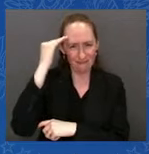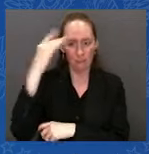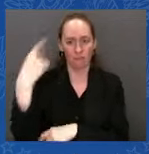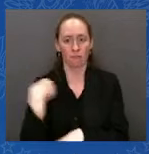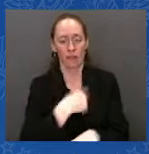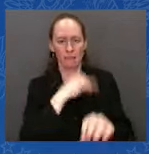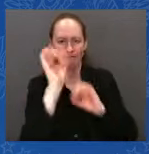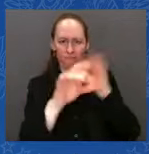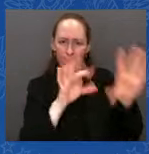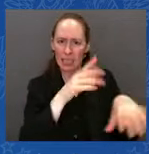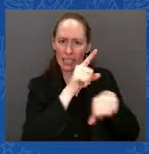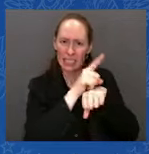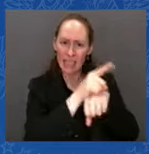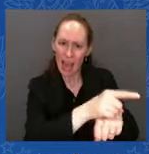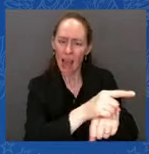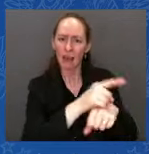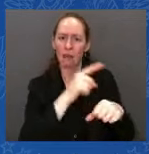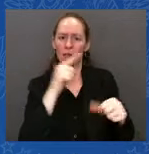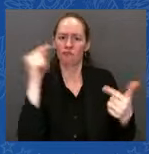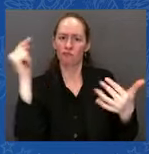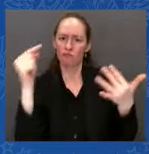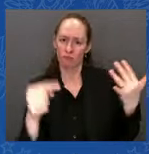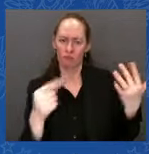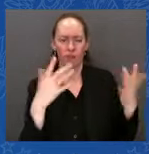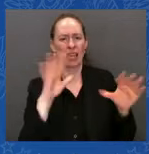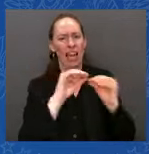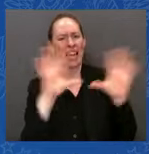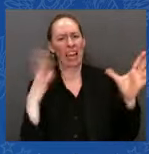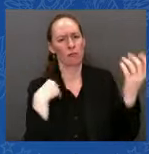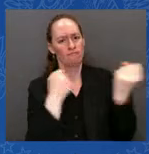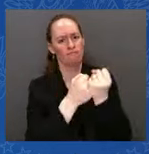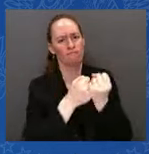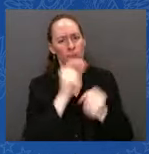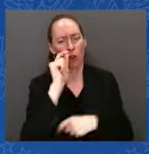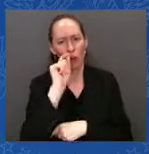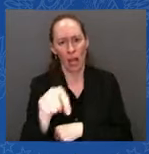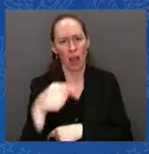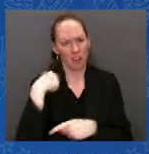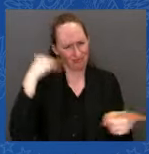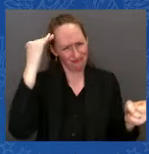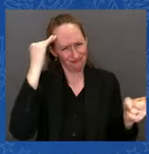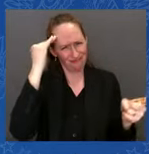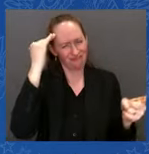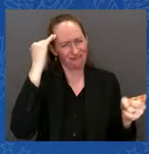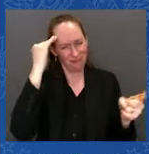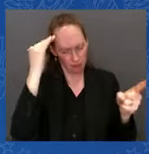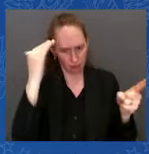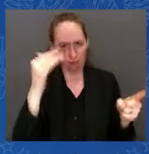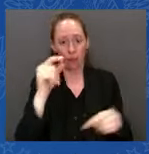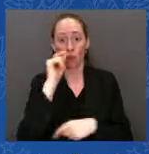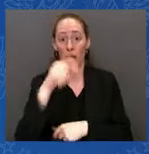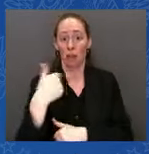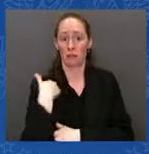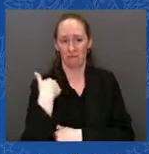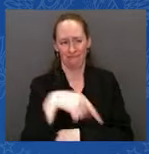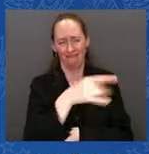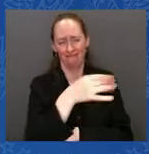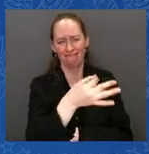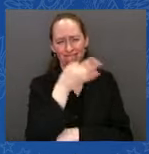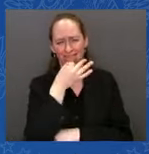in the skill of the Ukrainian forces. As I told President Zelenskyy when he was here, and today is his birthday, by the way,